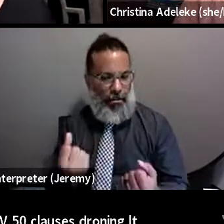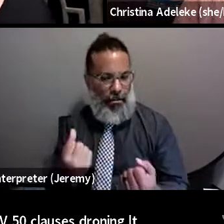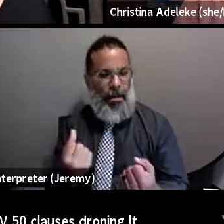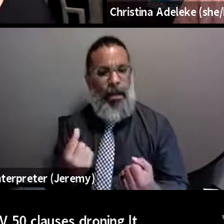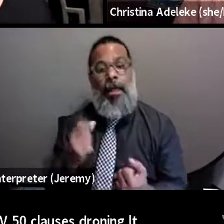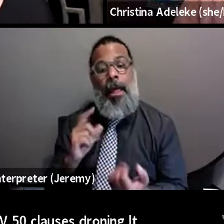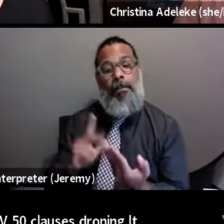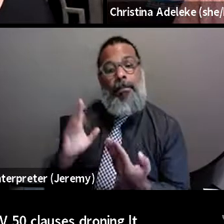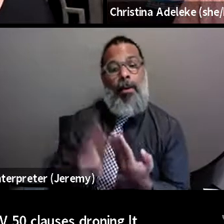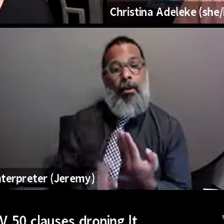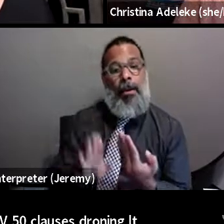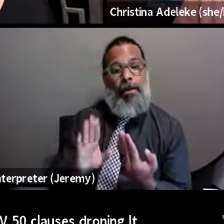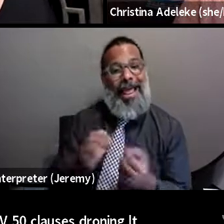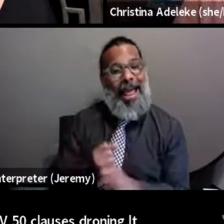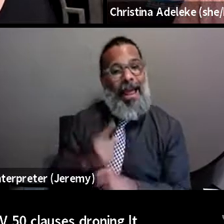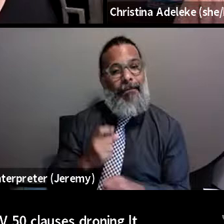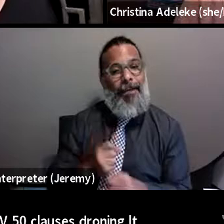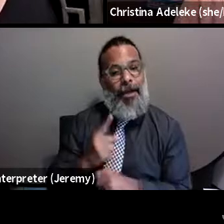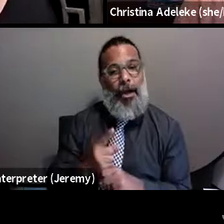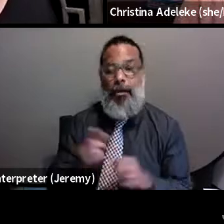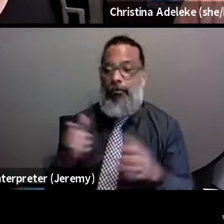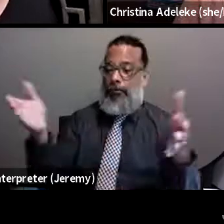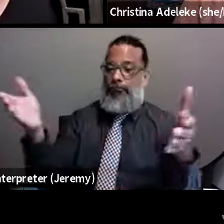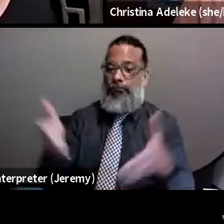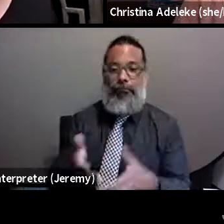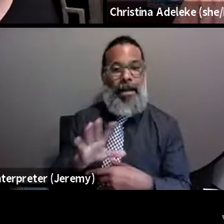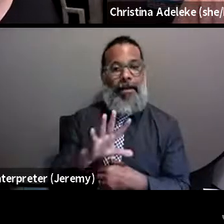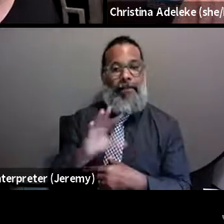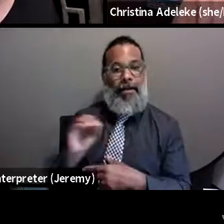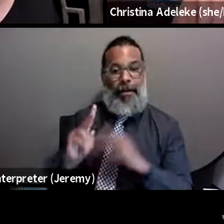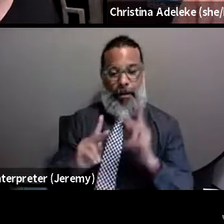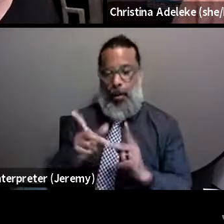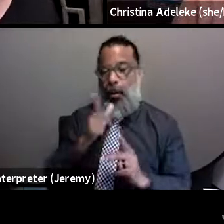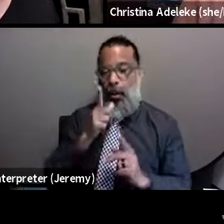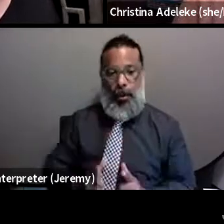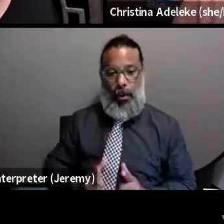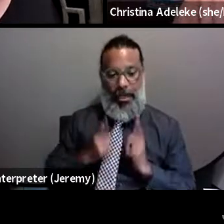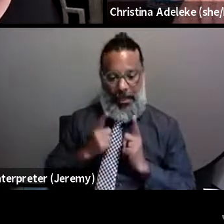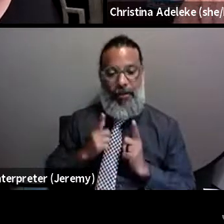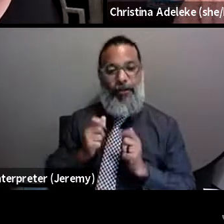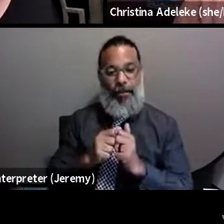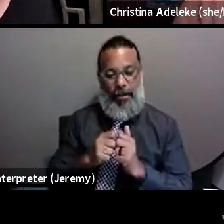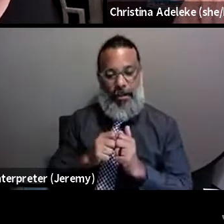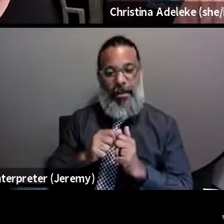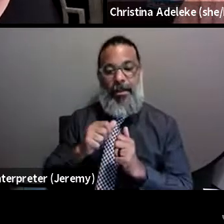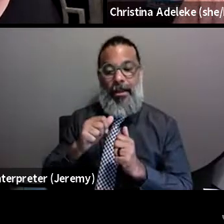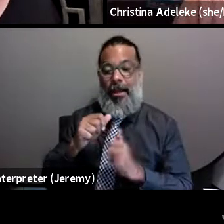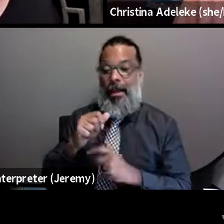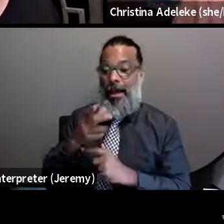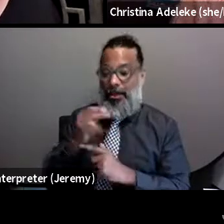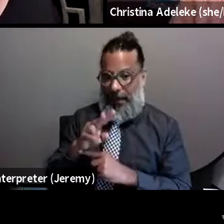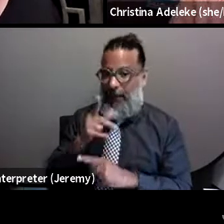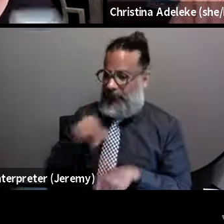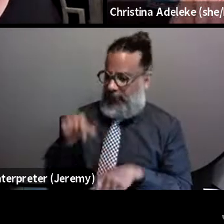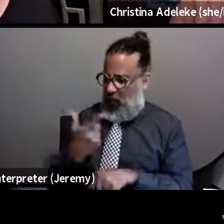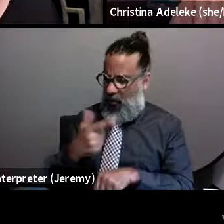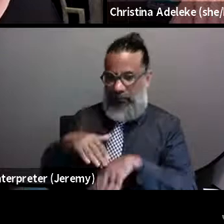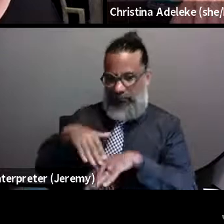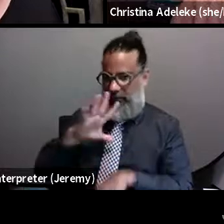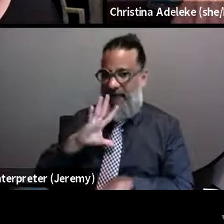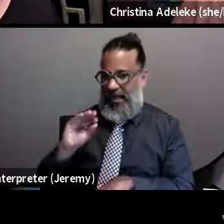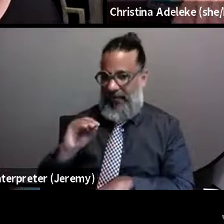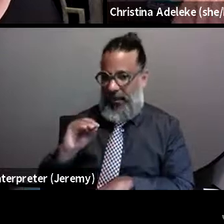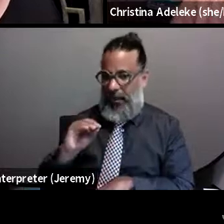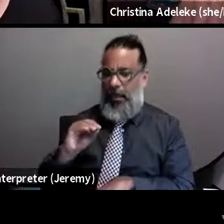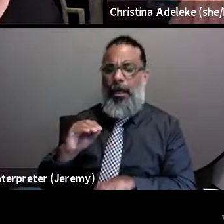program in which every year we bring 50 people living with HIV over the age of 50. And we immerse them in a number of